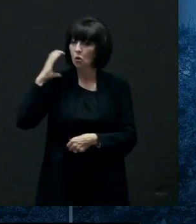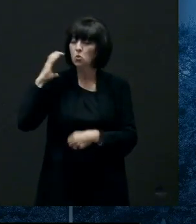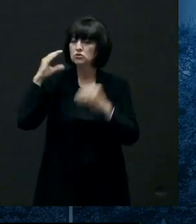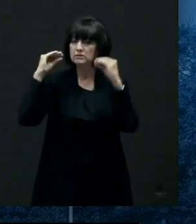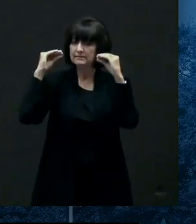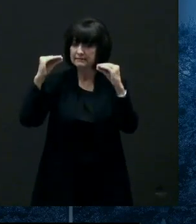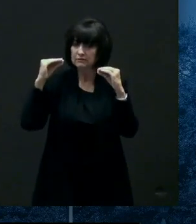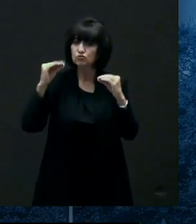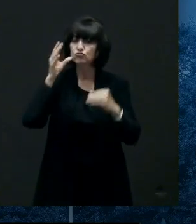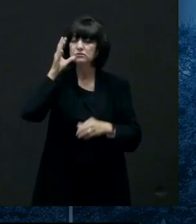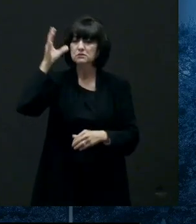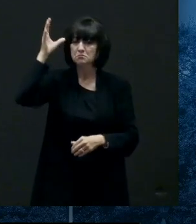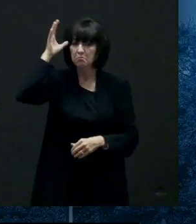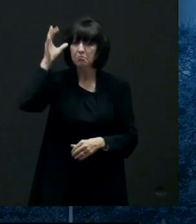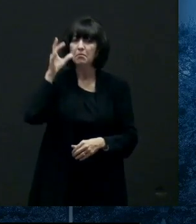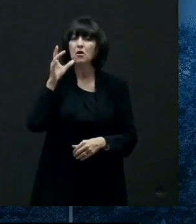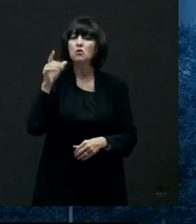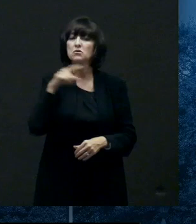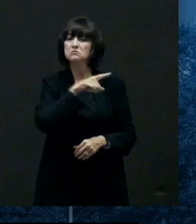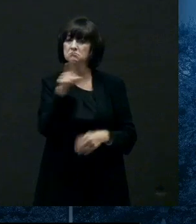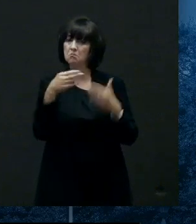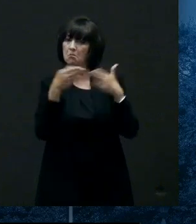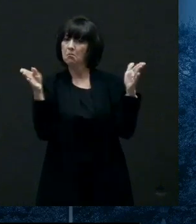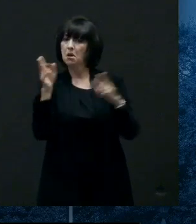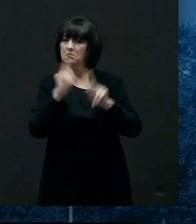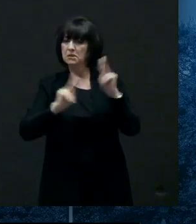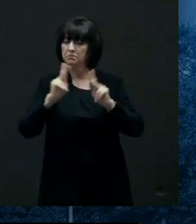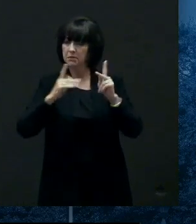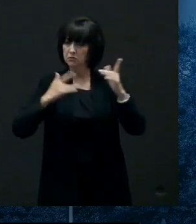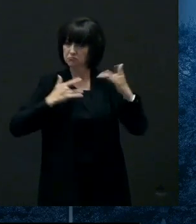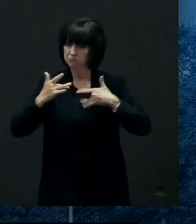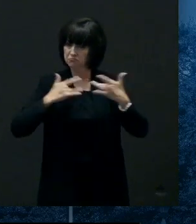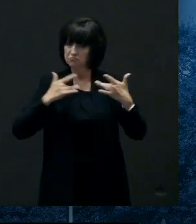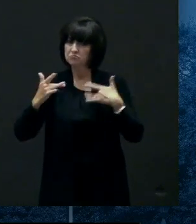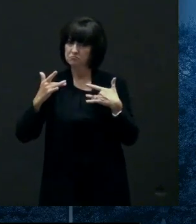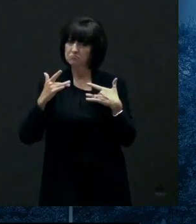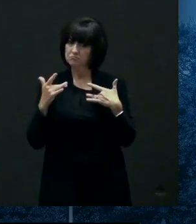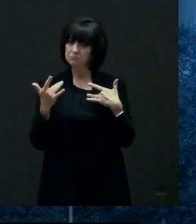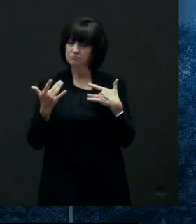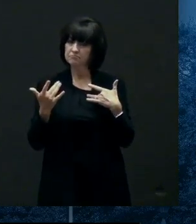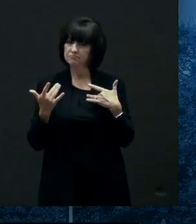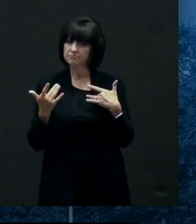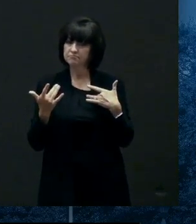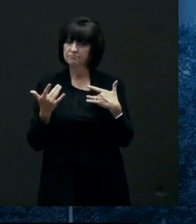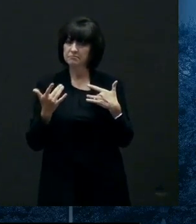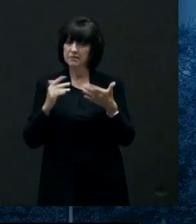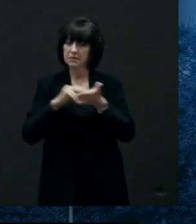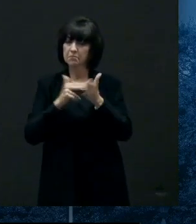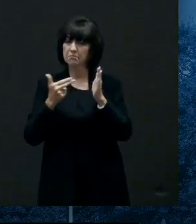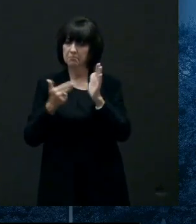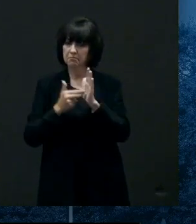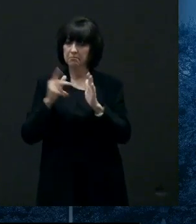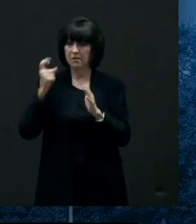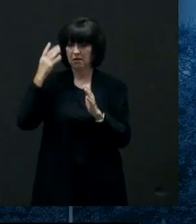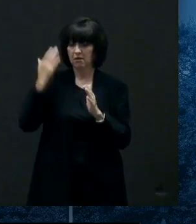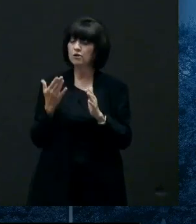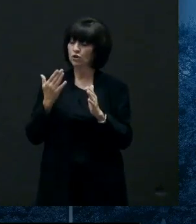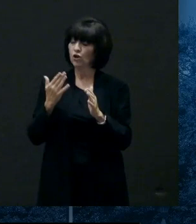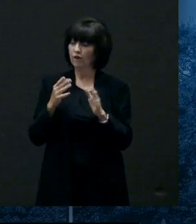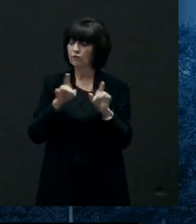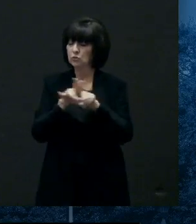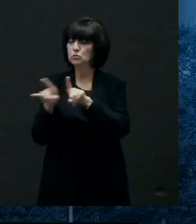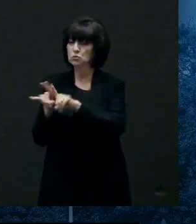and concerned uh members of the public and frankly your governor will be eager and interested in getting